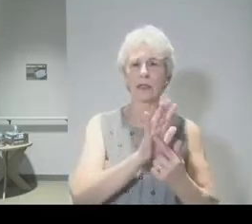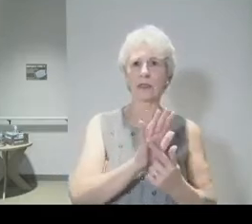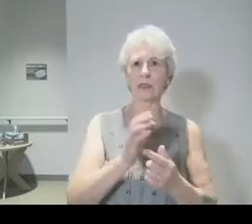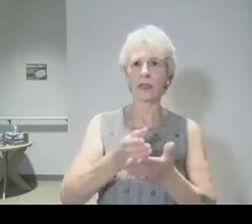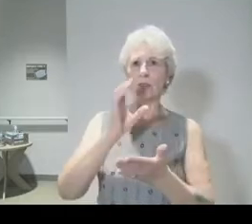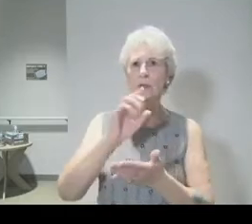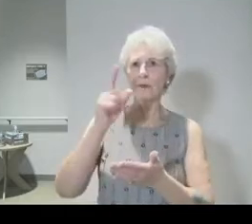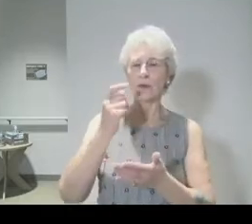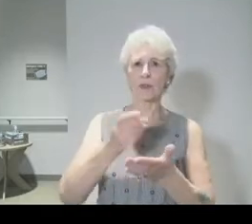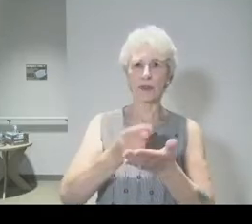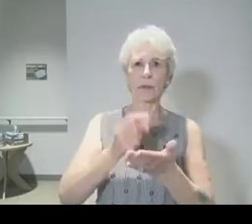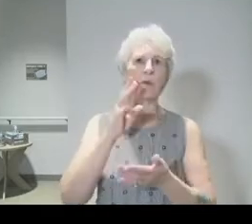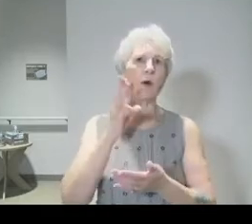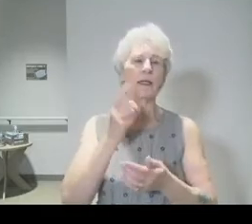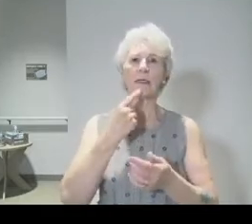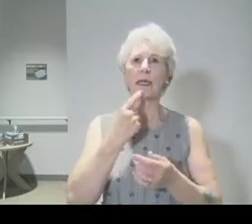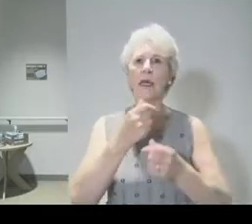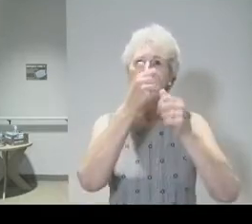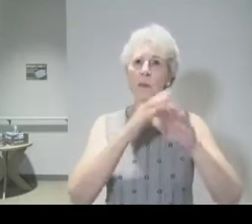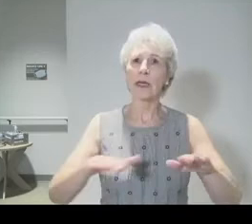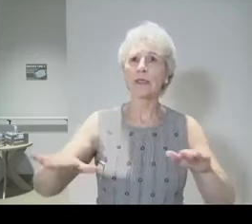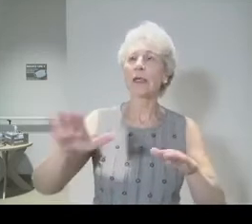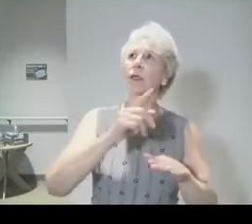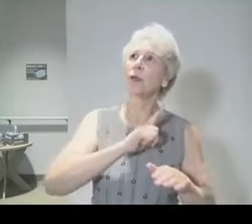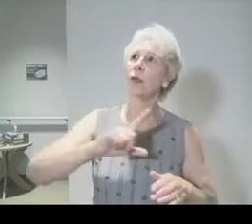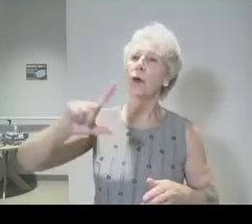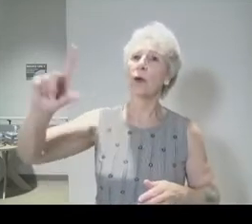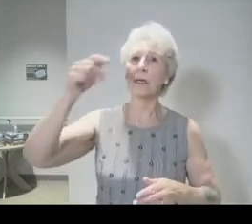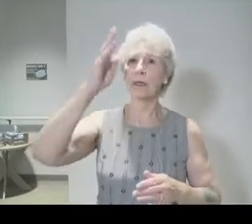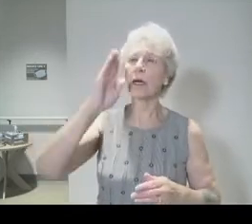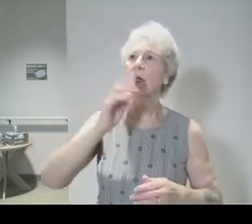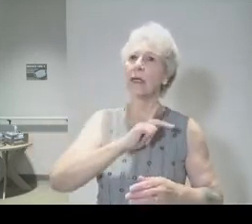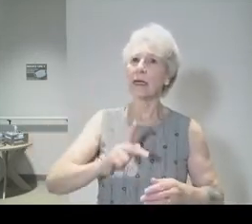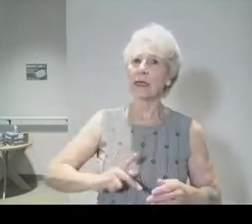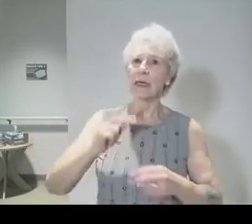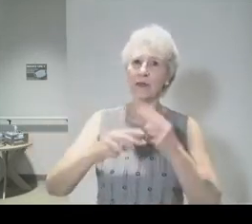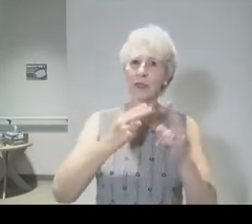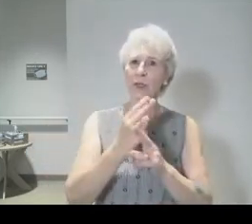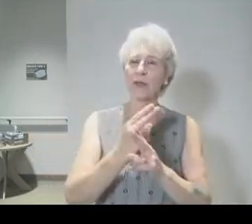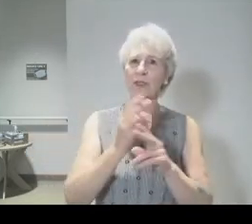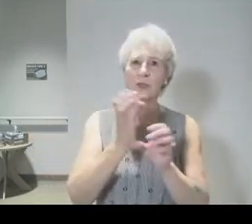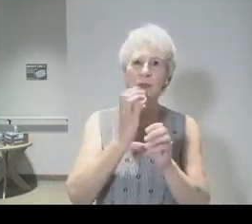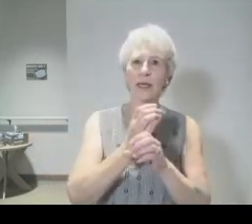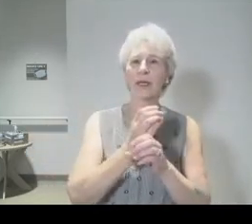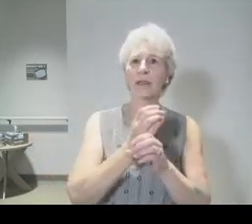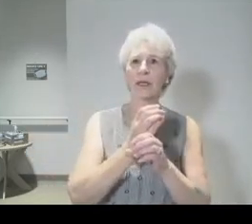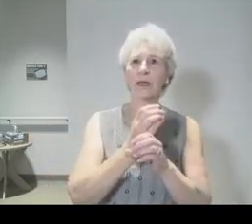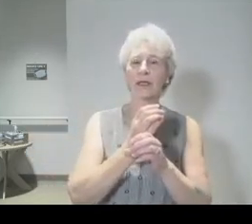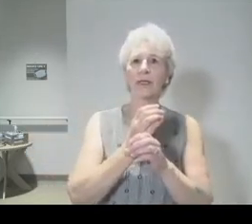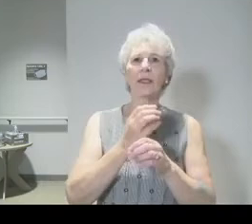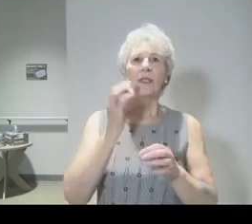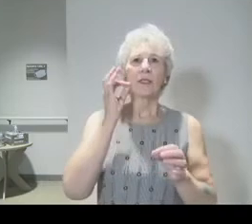wine. And he would say, Blessed are you, Lord, our God, King of the universe, who creates the fruit of the